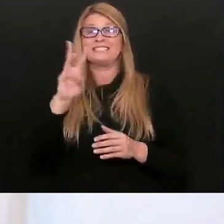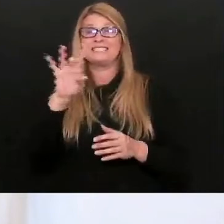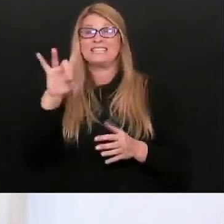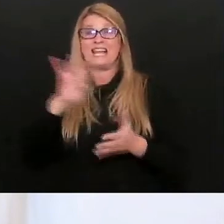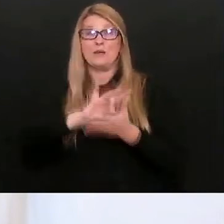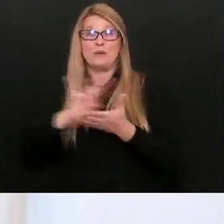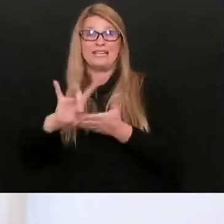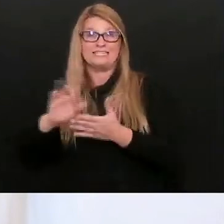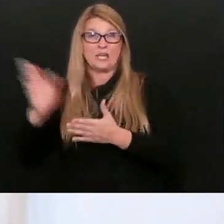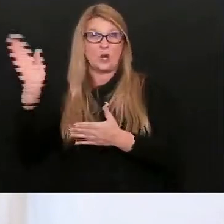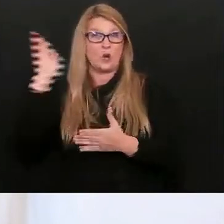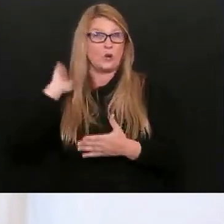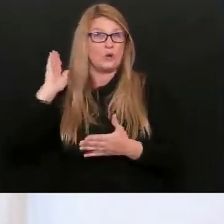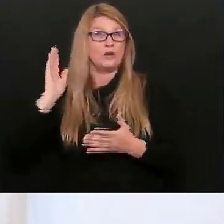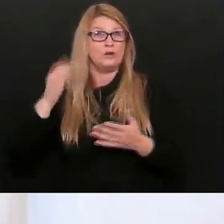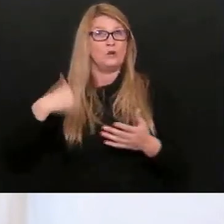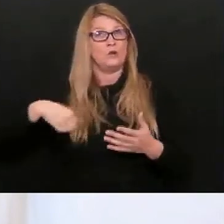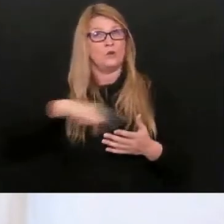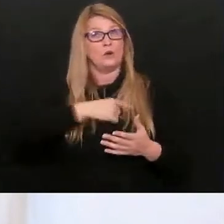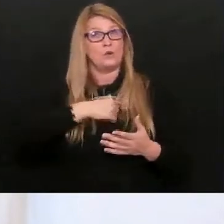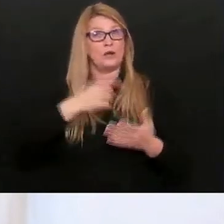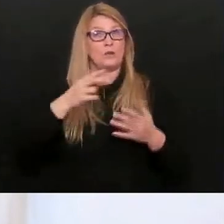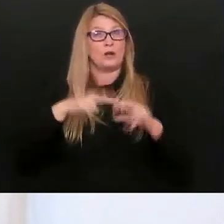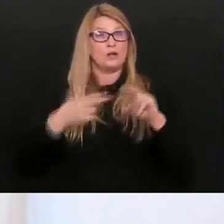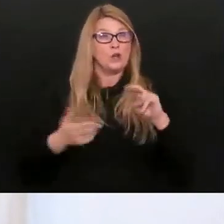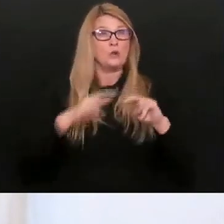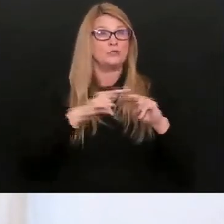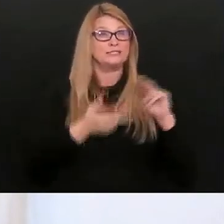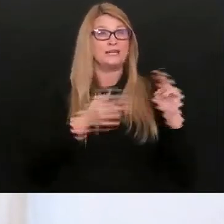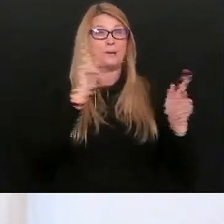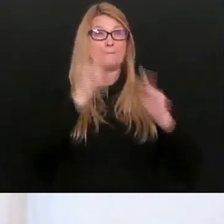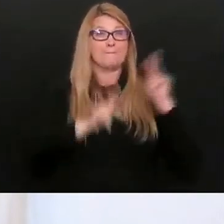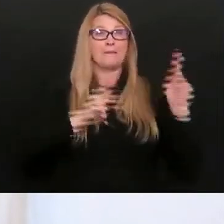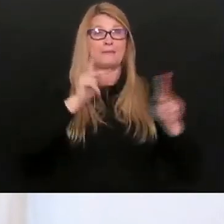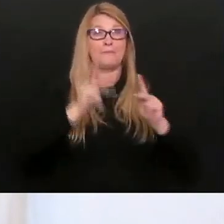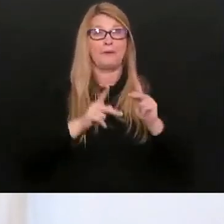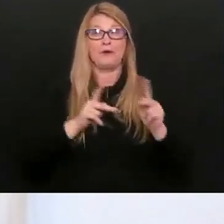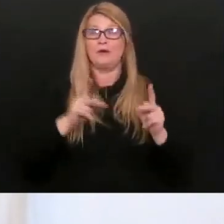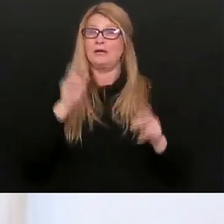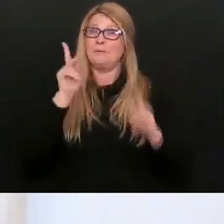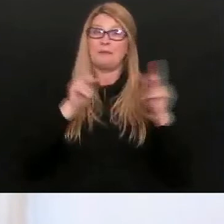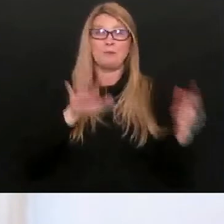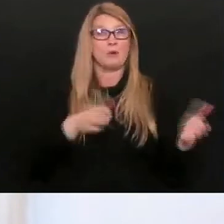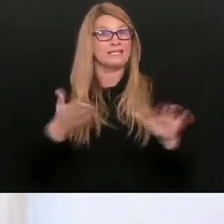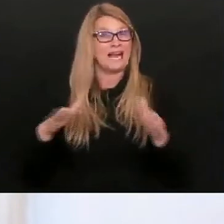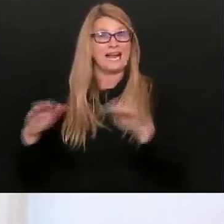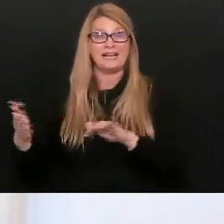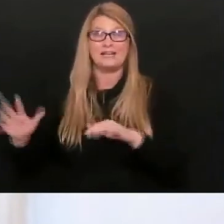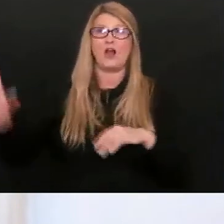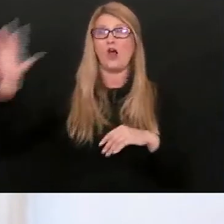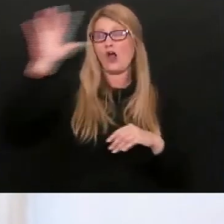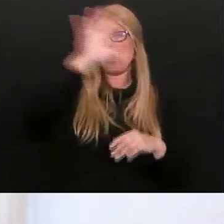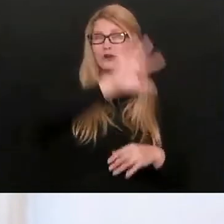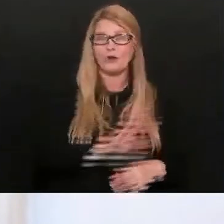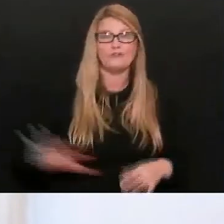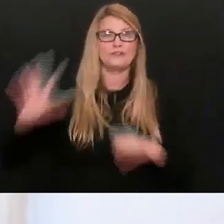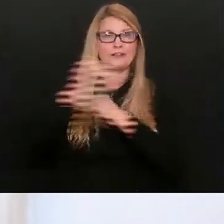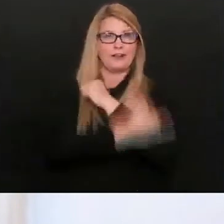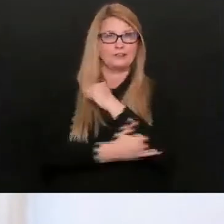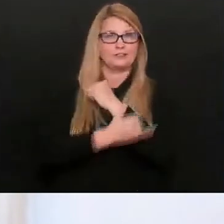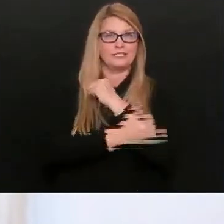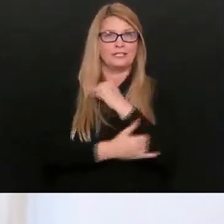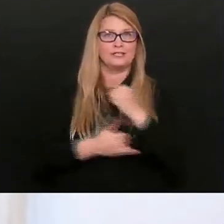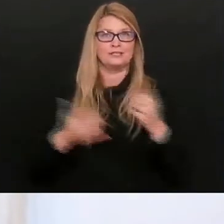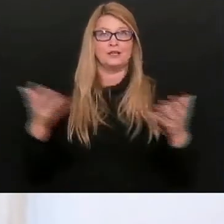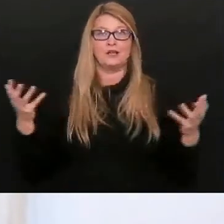ago where we were losing so many people at an accelerated rate beyond belief across this country. And